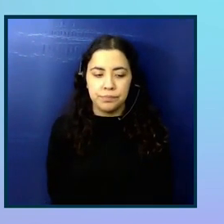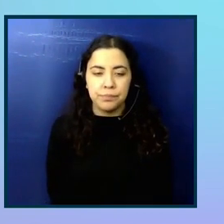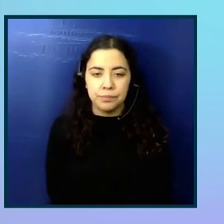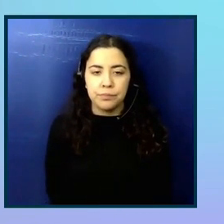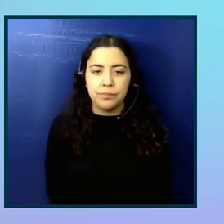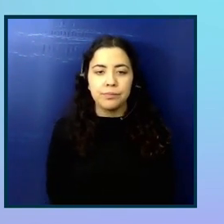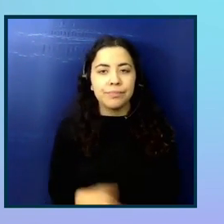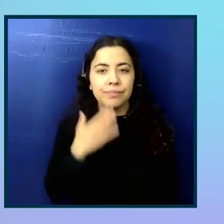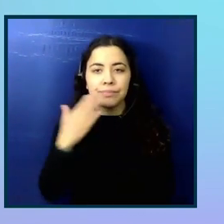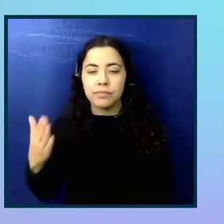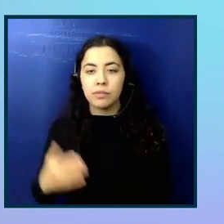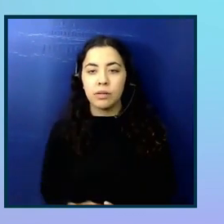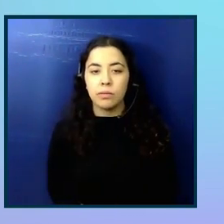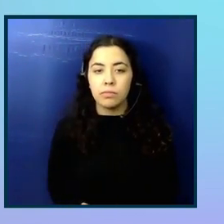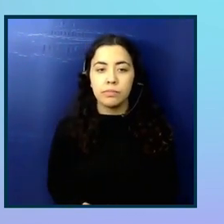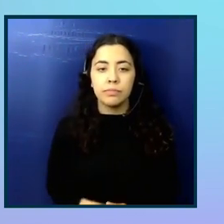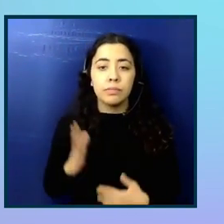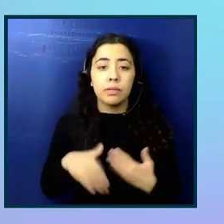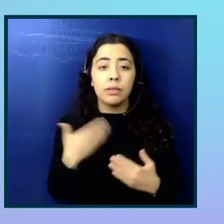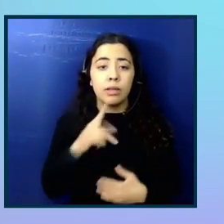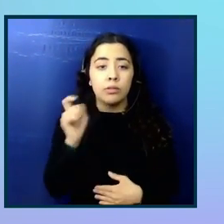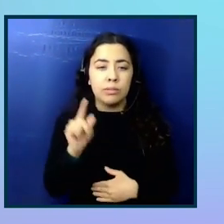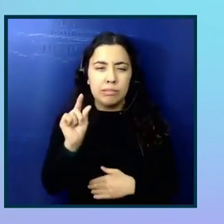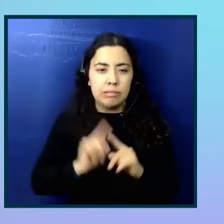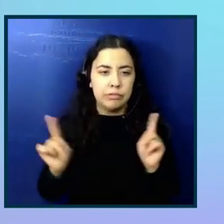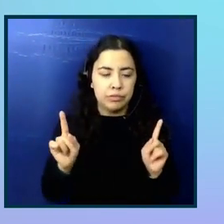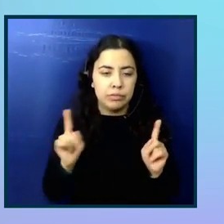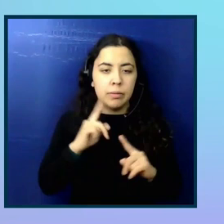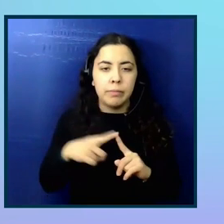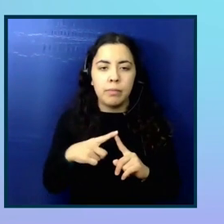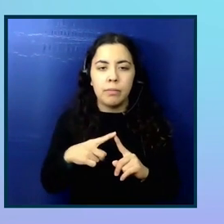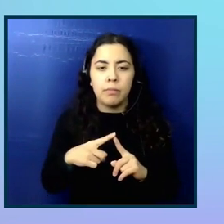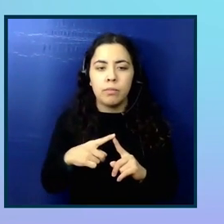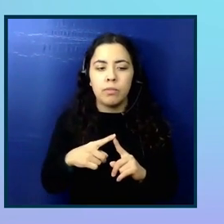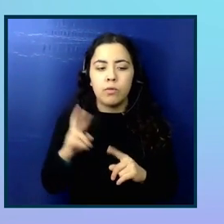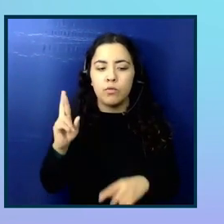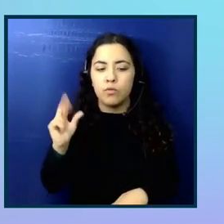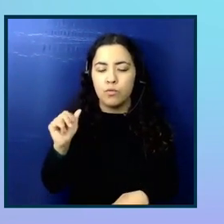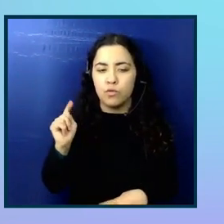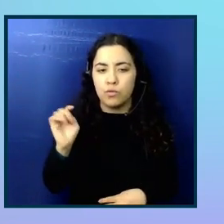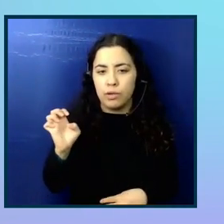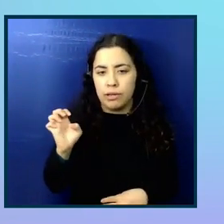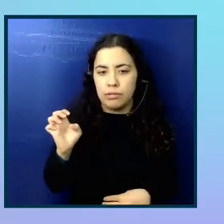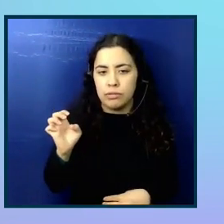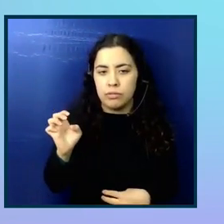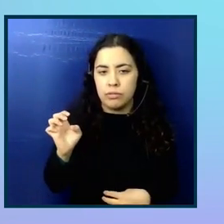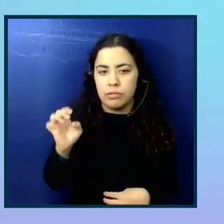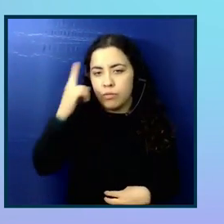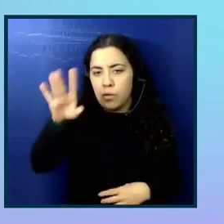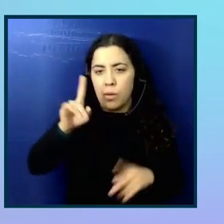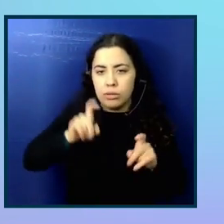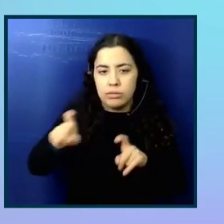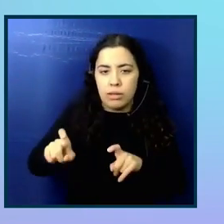Thank you. All right. So this question is a little bit different. It's about standard, about rates for your testers.